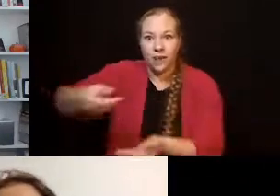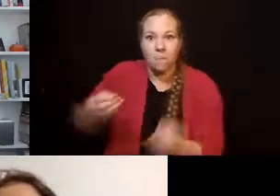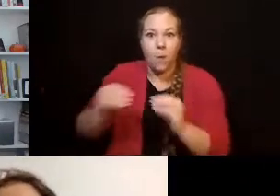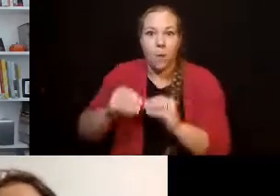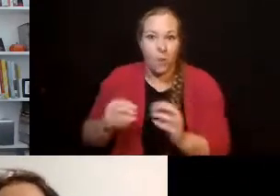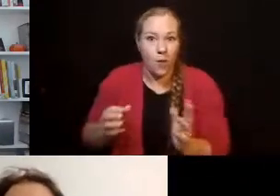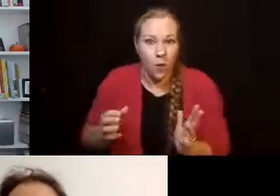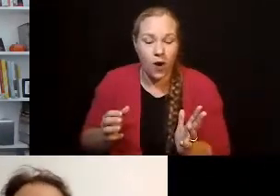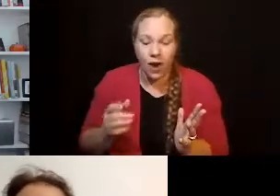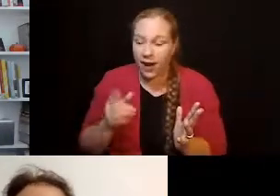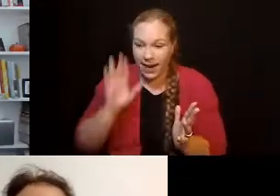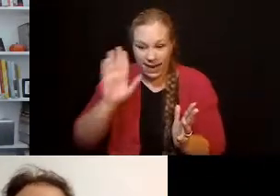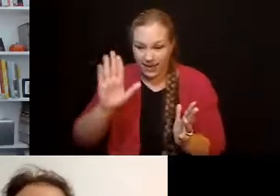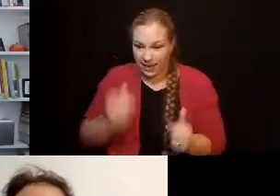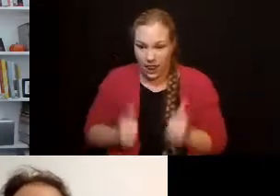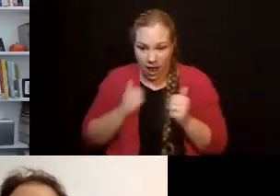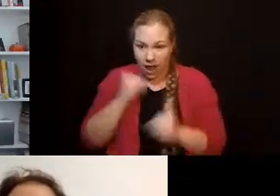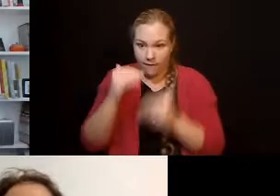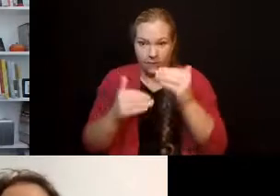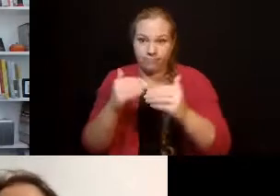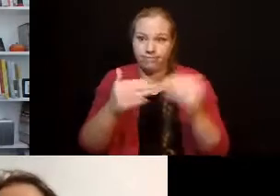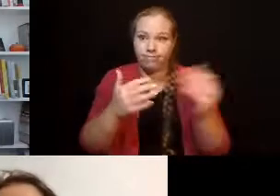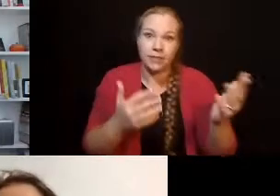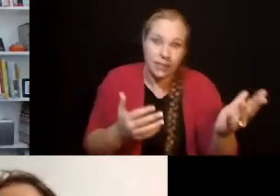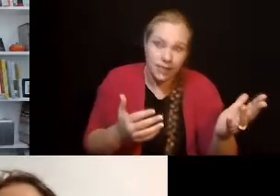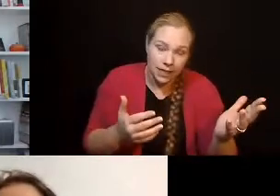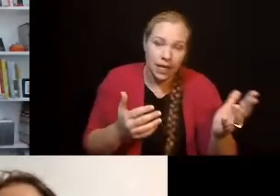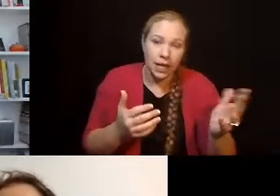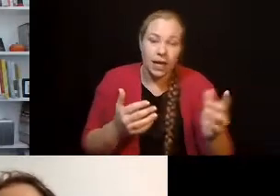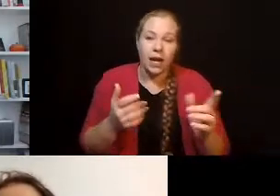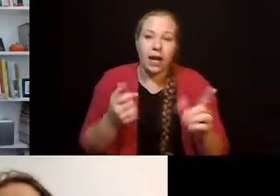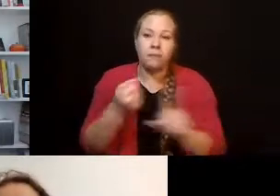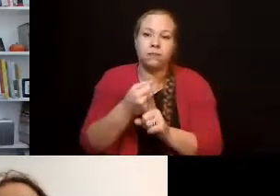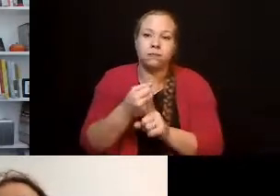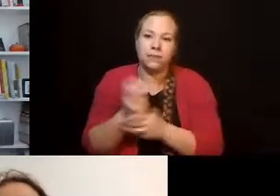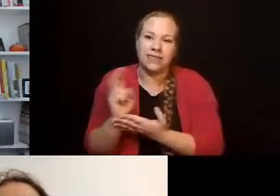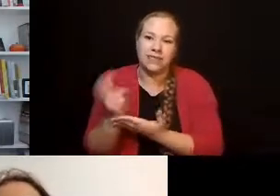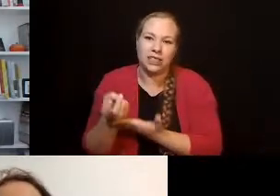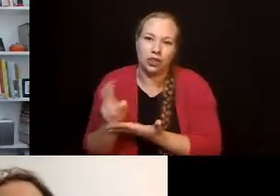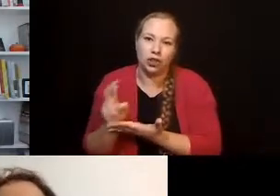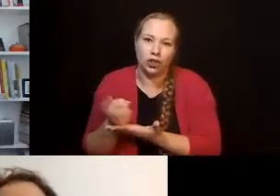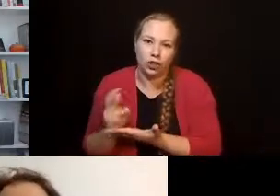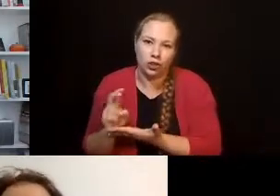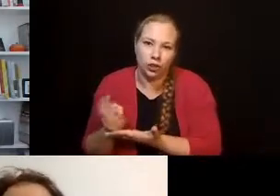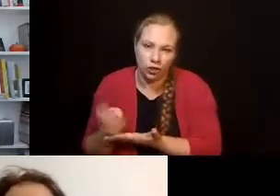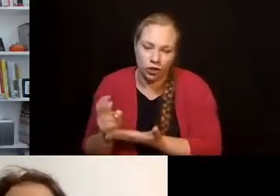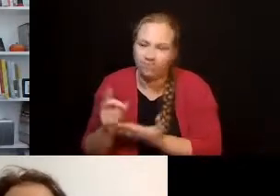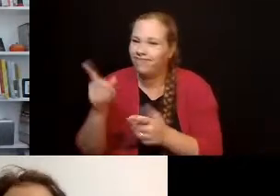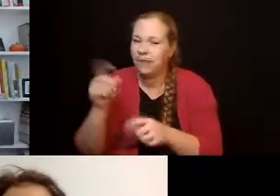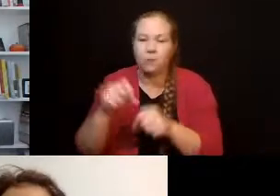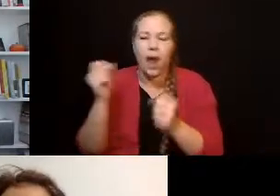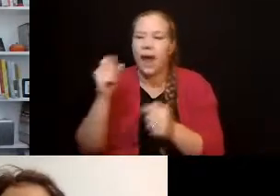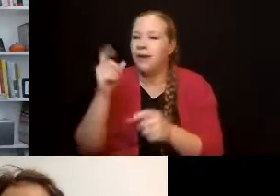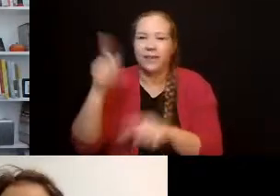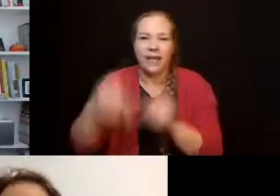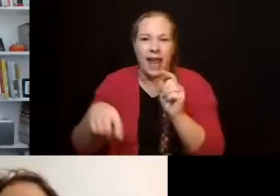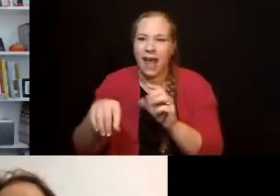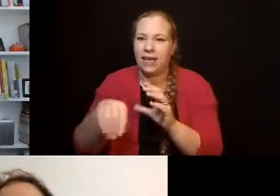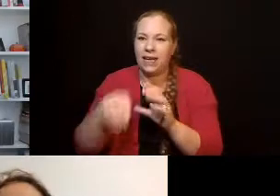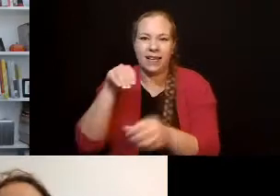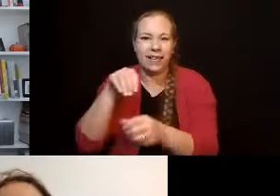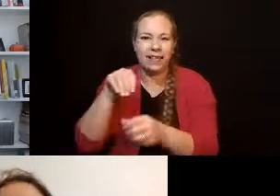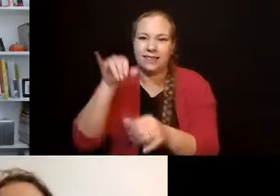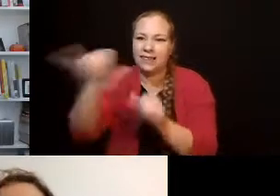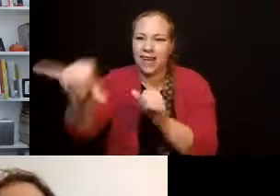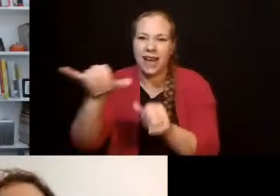right? So Jesse started having seizures. blew out of his residential program. He ended up moving back home with